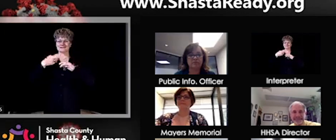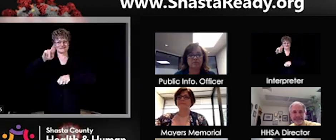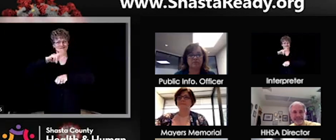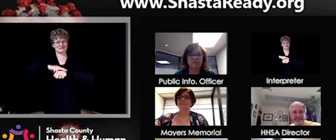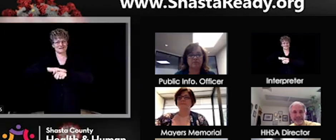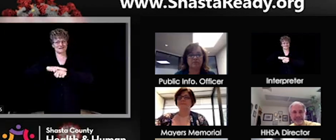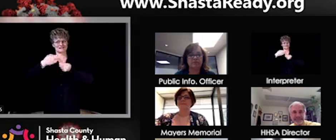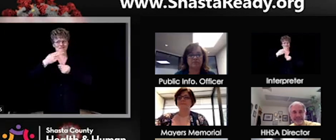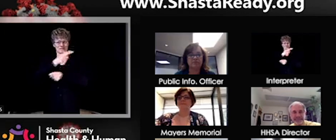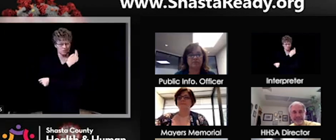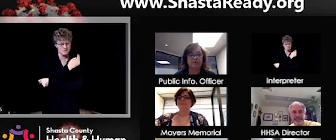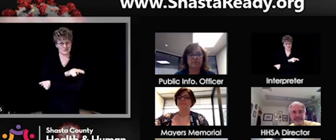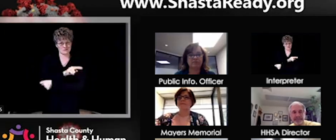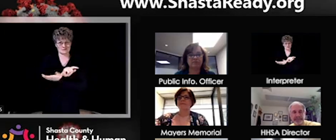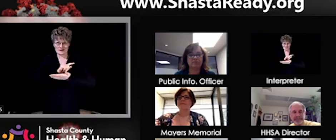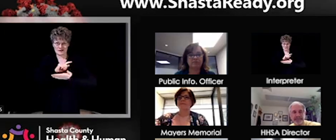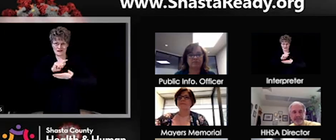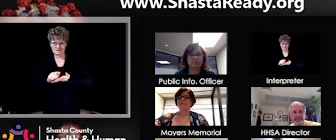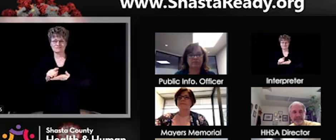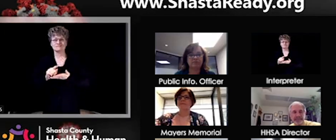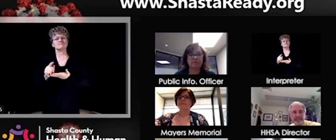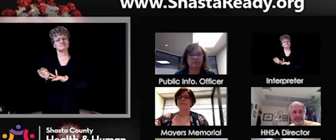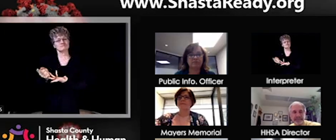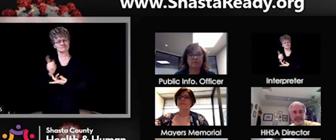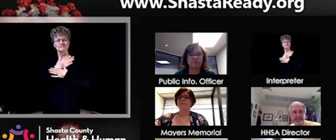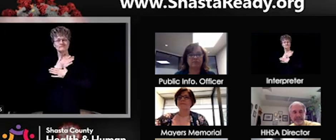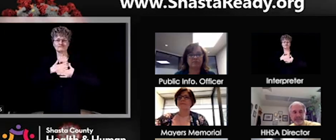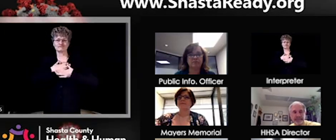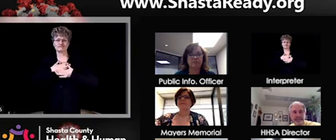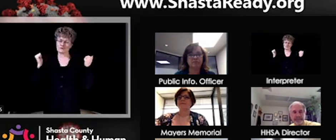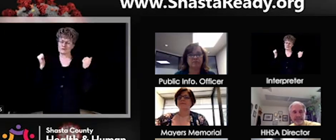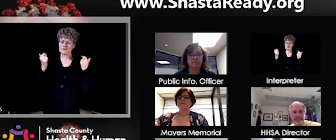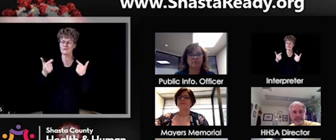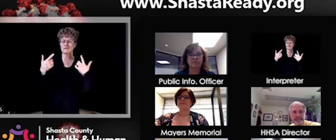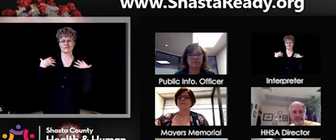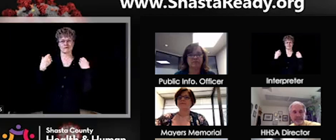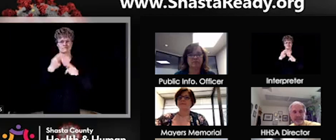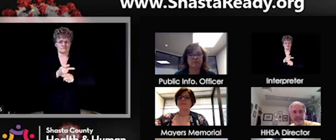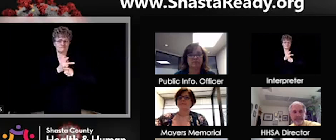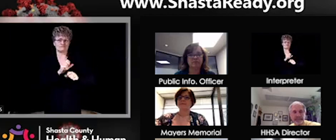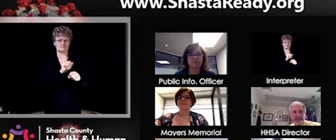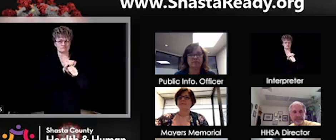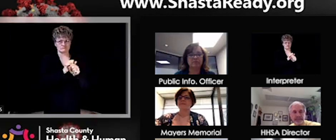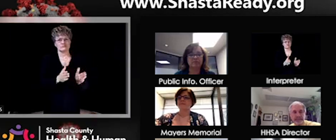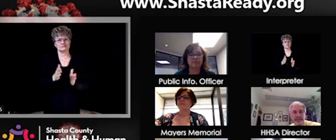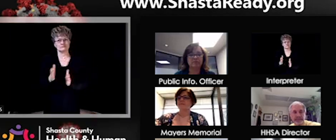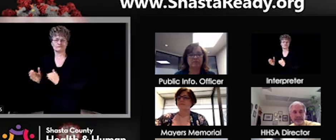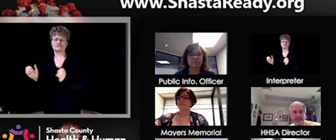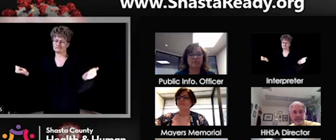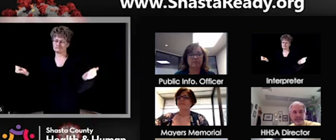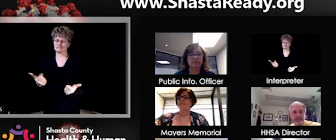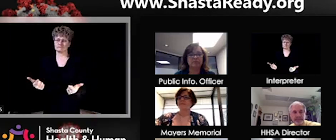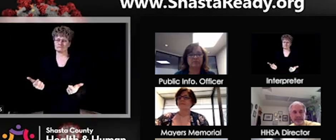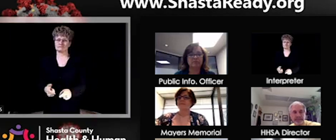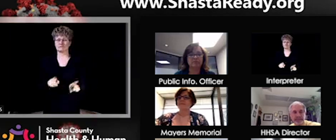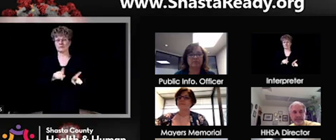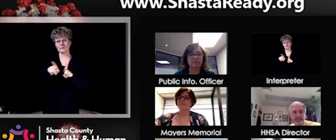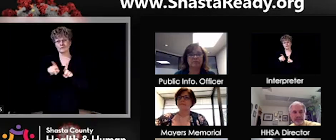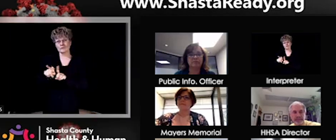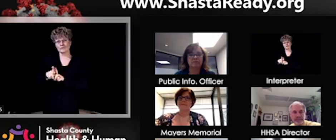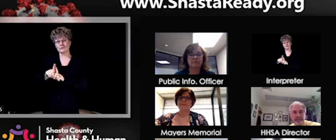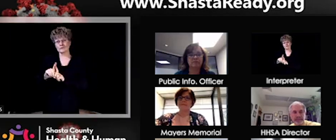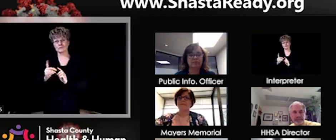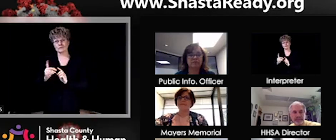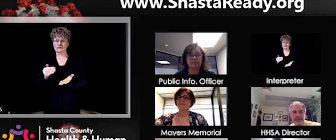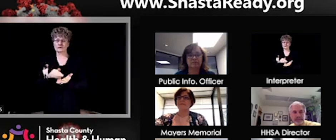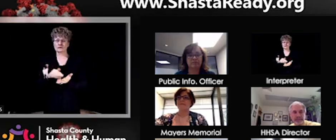so just some appreciation for all the healthcare workers out there. Also, I just wanted to reiterate, talking to a lot of the